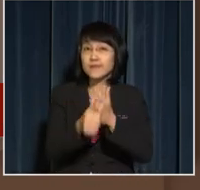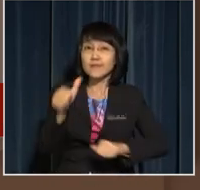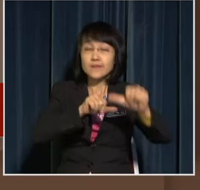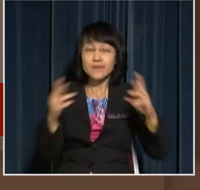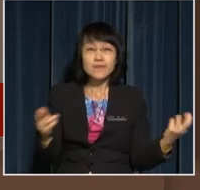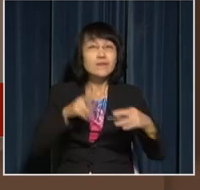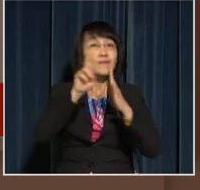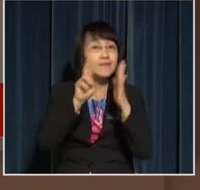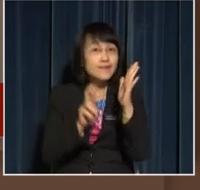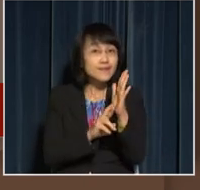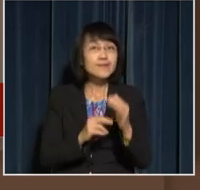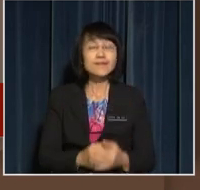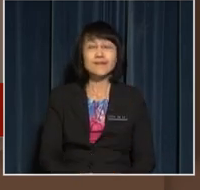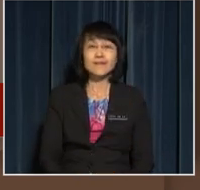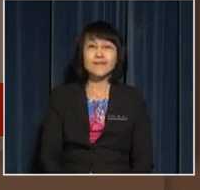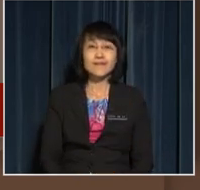Room Rules?